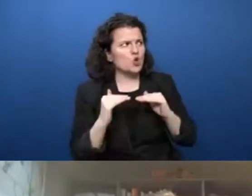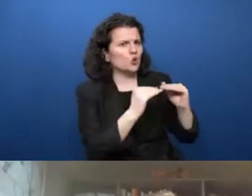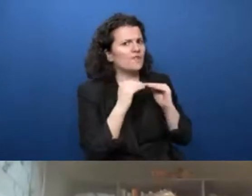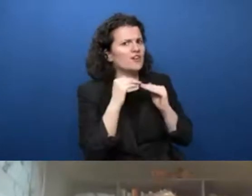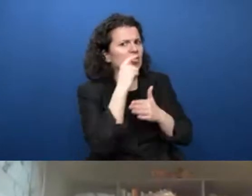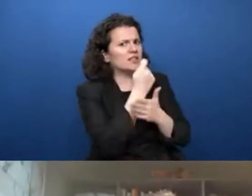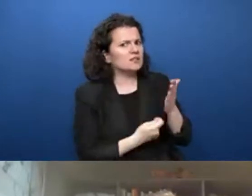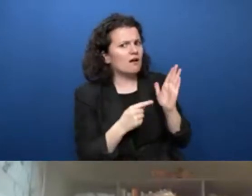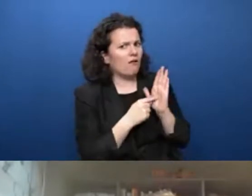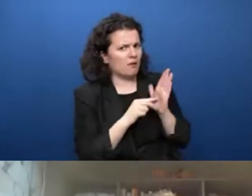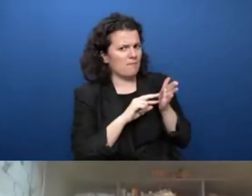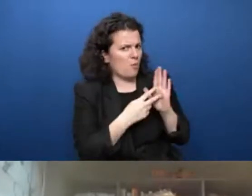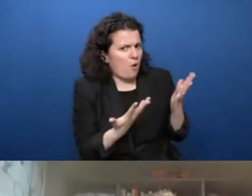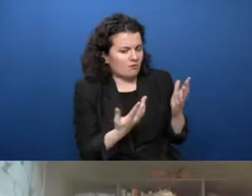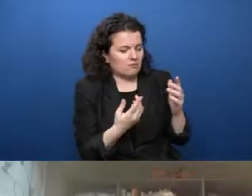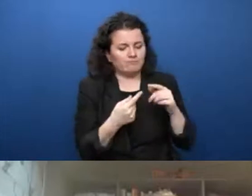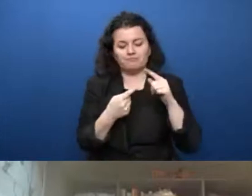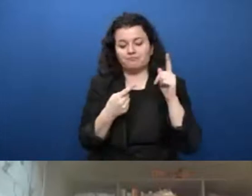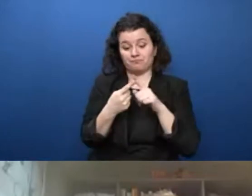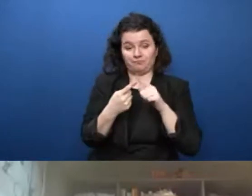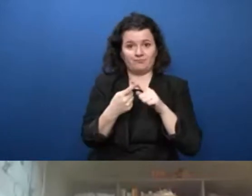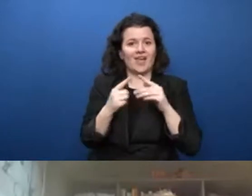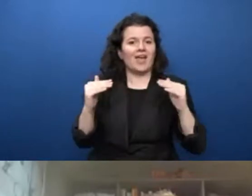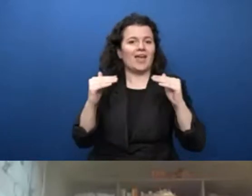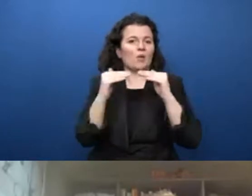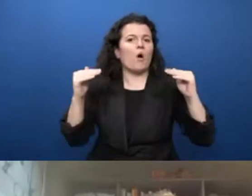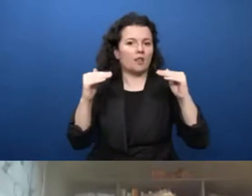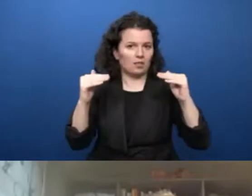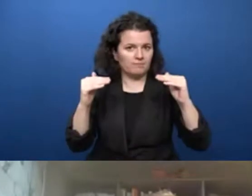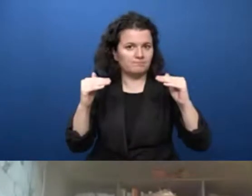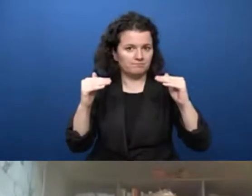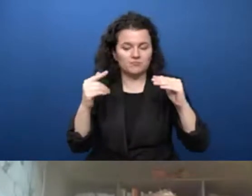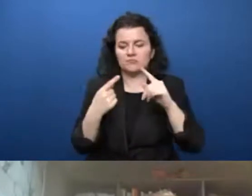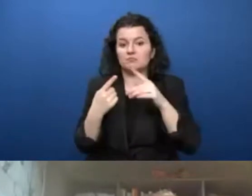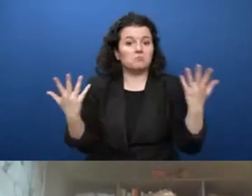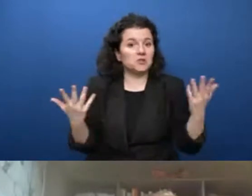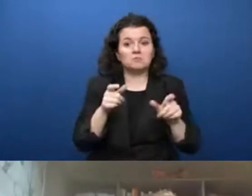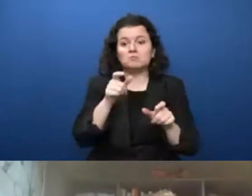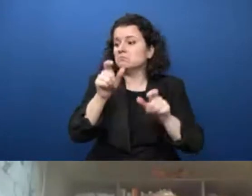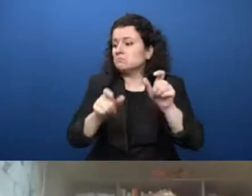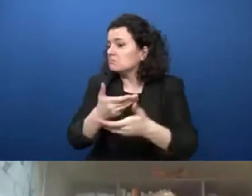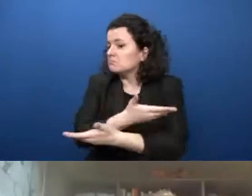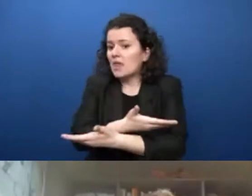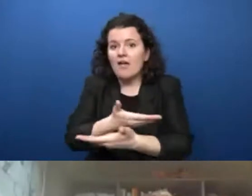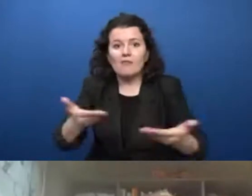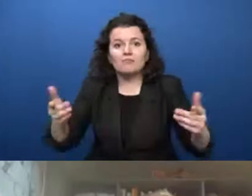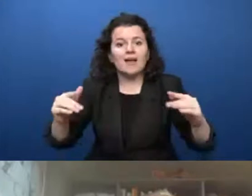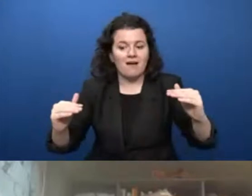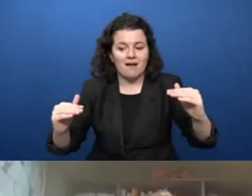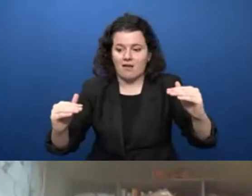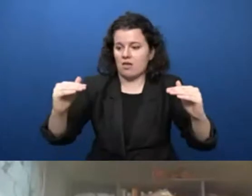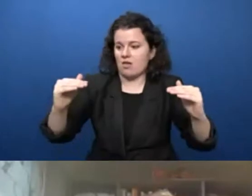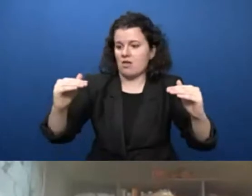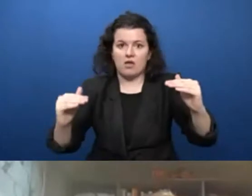Number one, equality. What we want is for everyone to have access to use technology and use technology